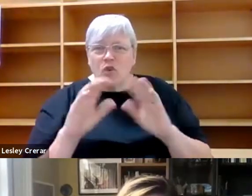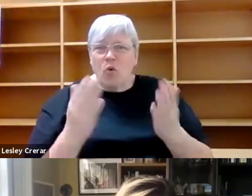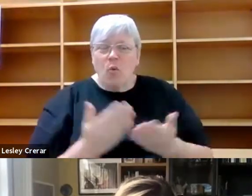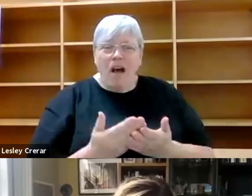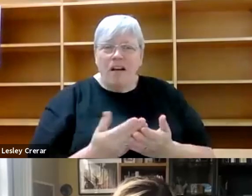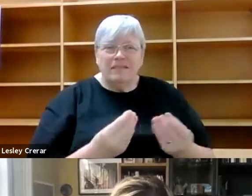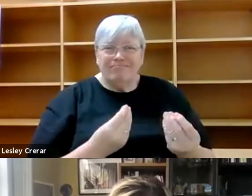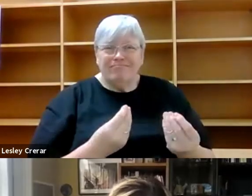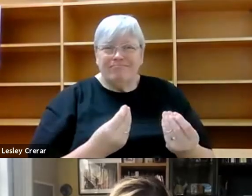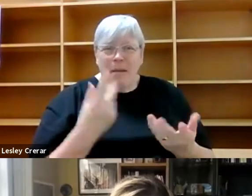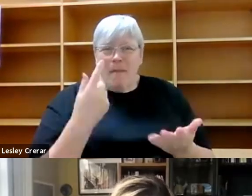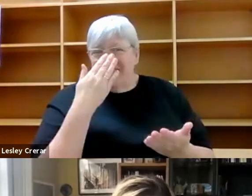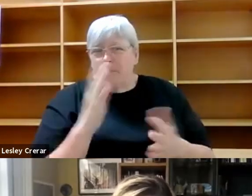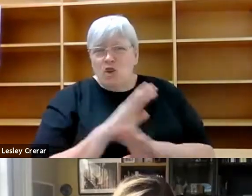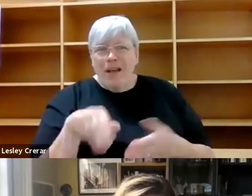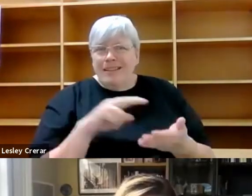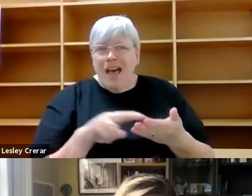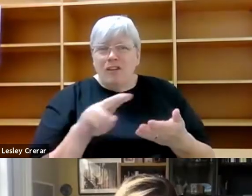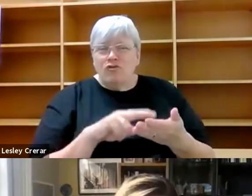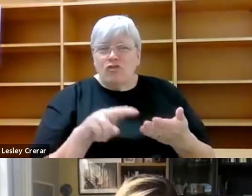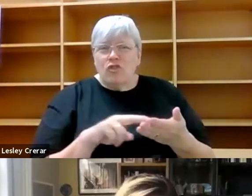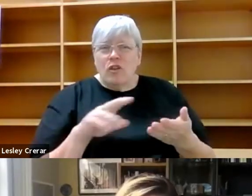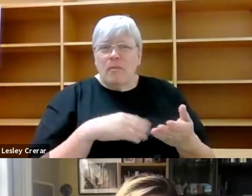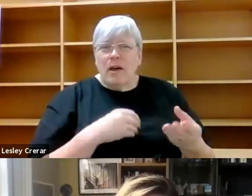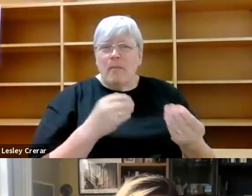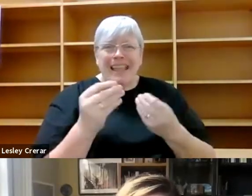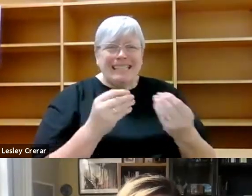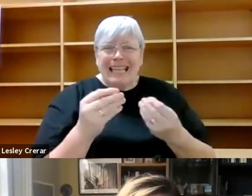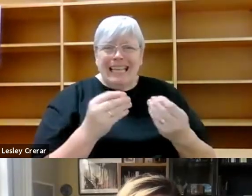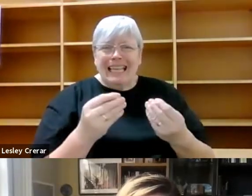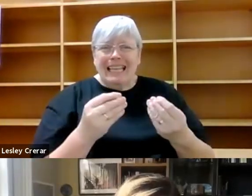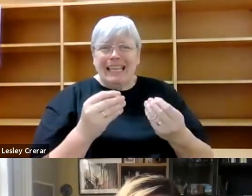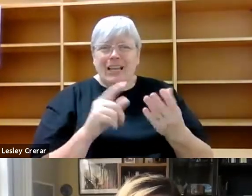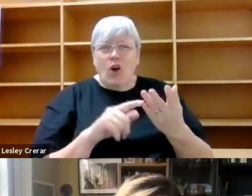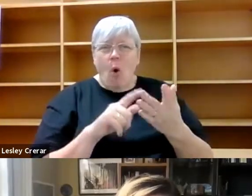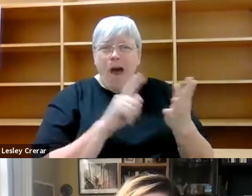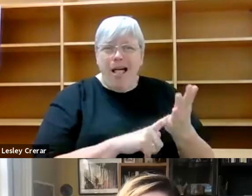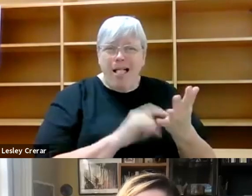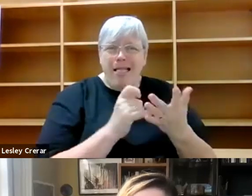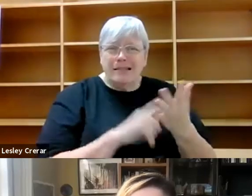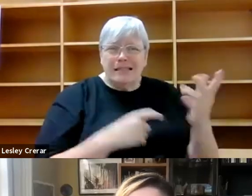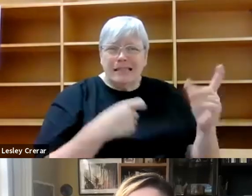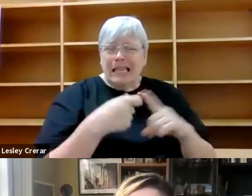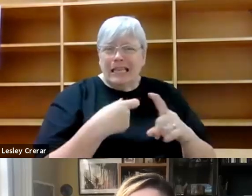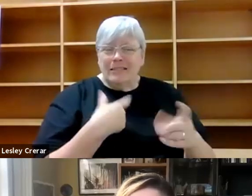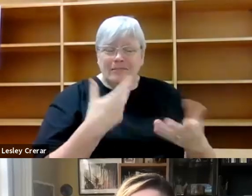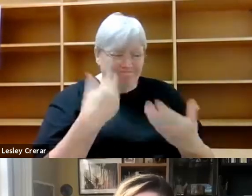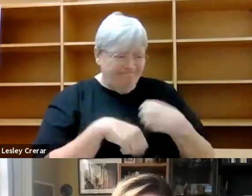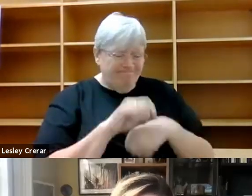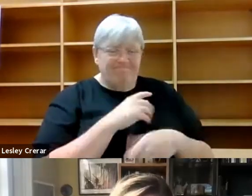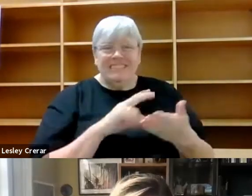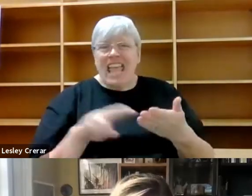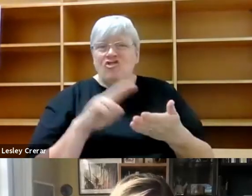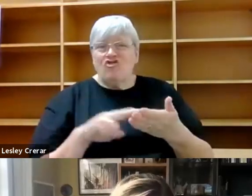you know, micro pollutants and oil slicks are in, in and of, and are nature. Um, then